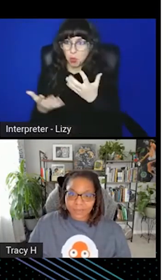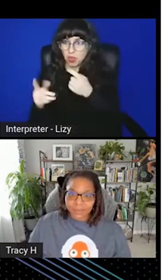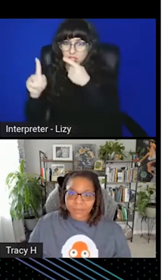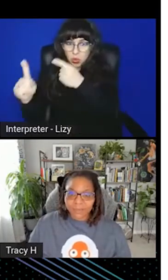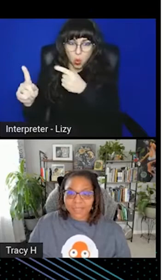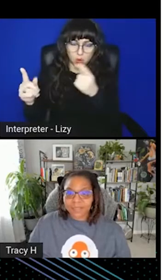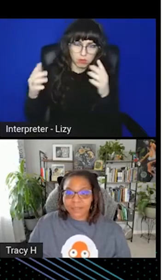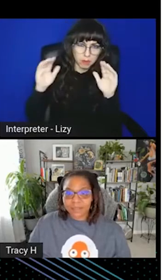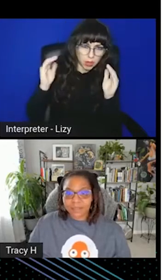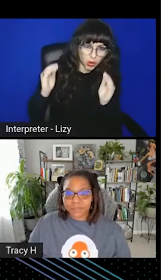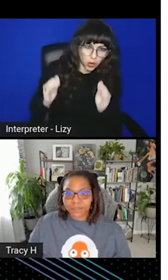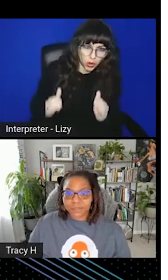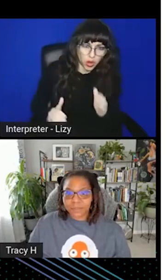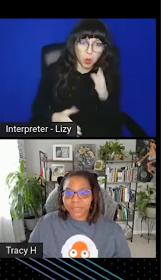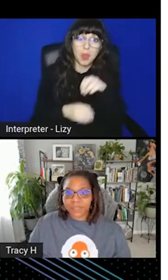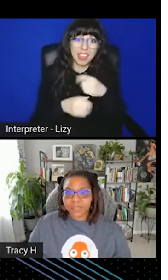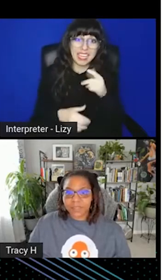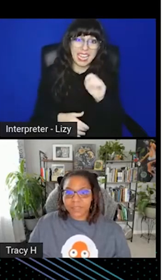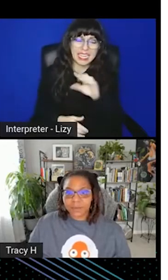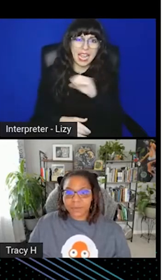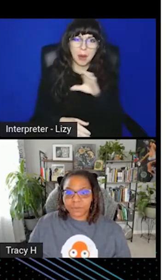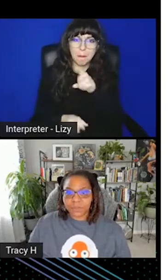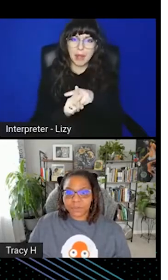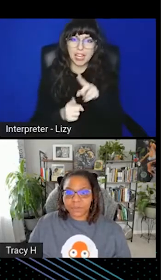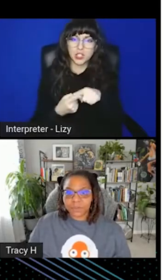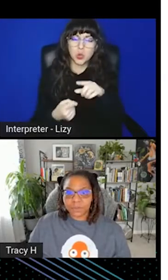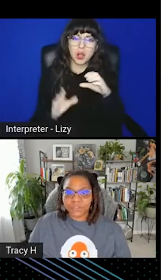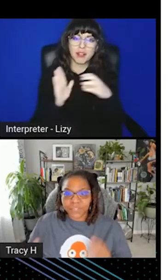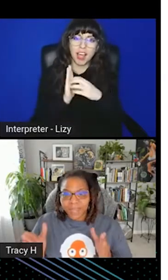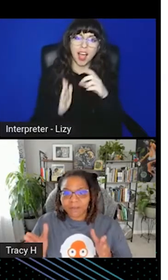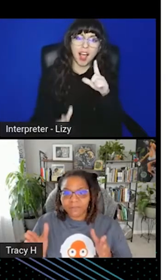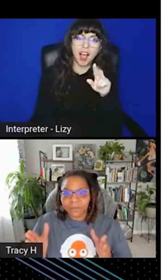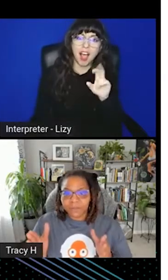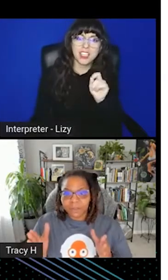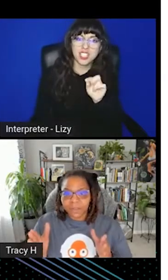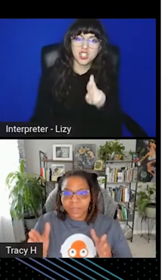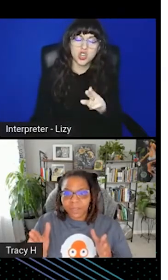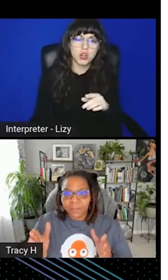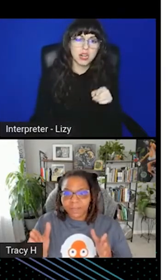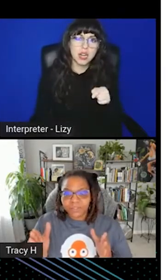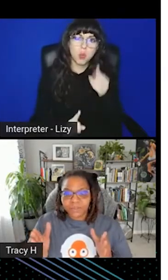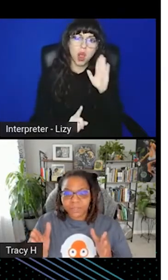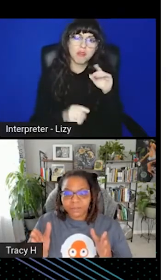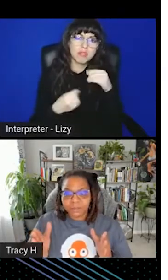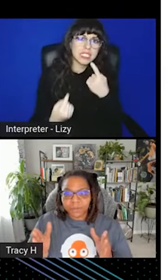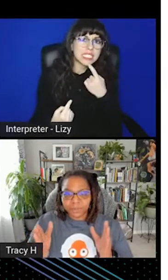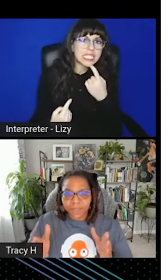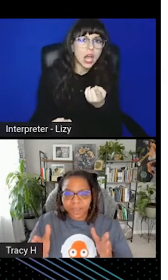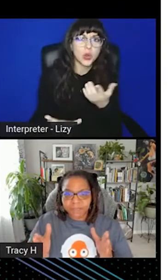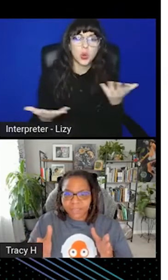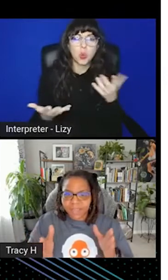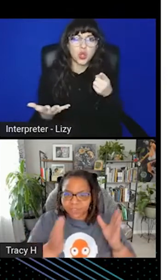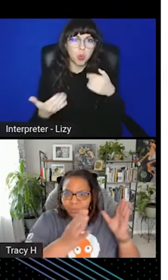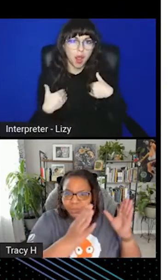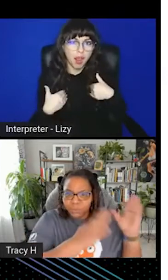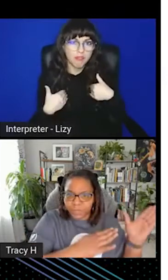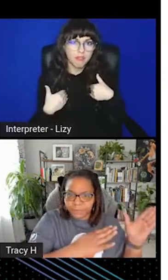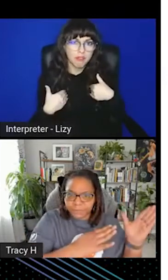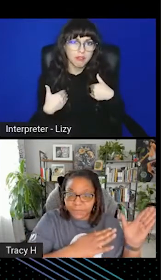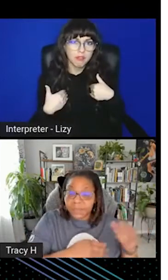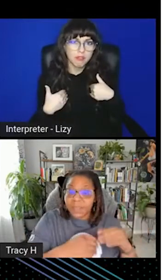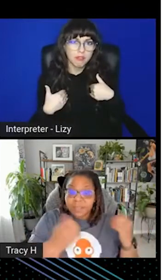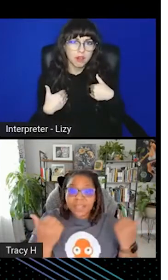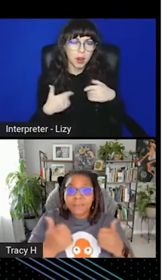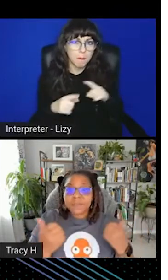and applies it to the cluster. So basically, it will tell you what you have and make sure that what you have is actually what you want.